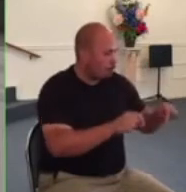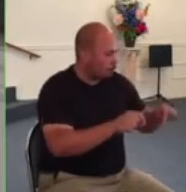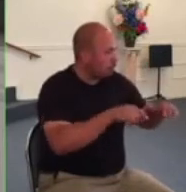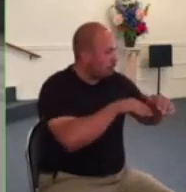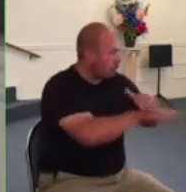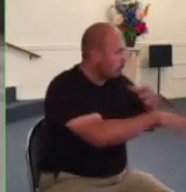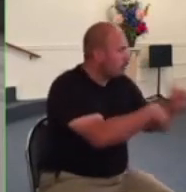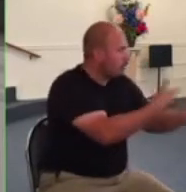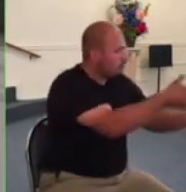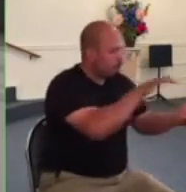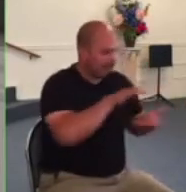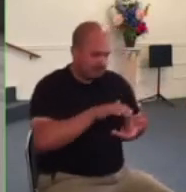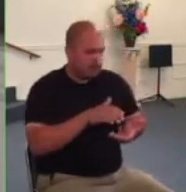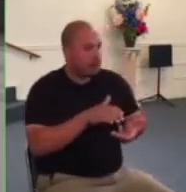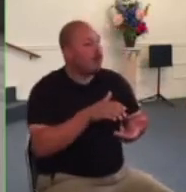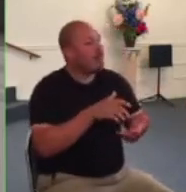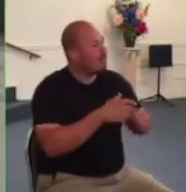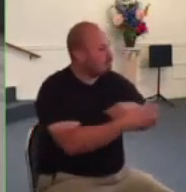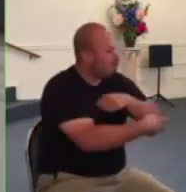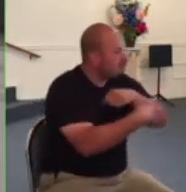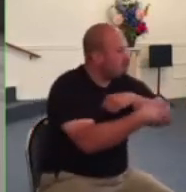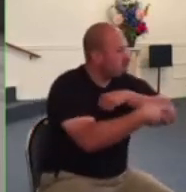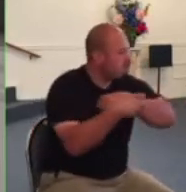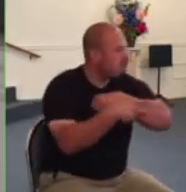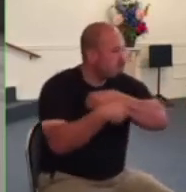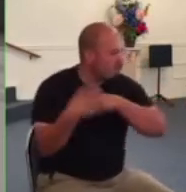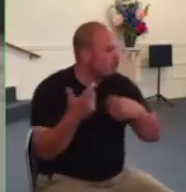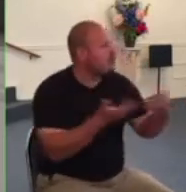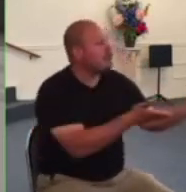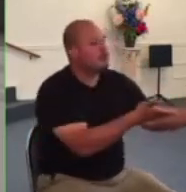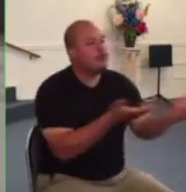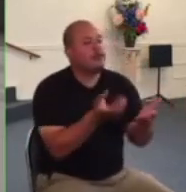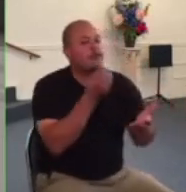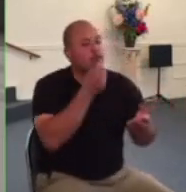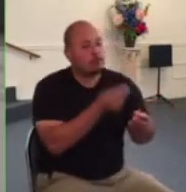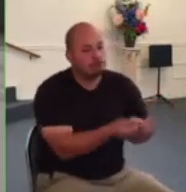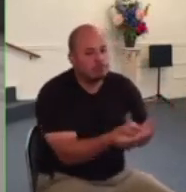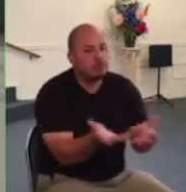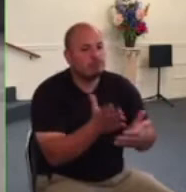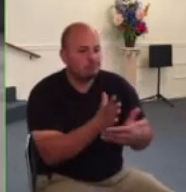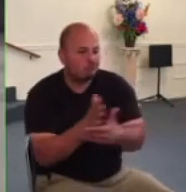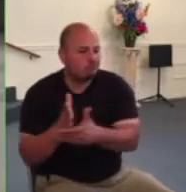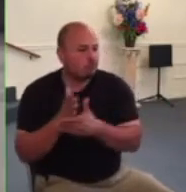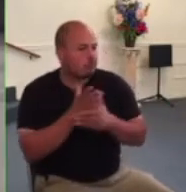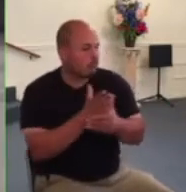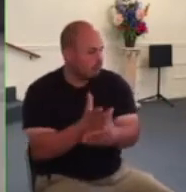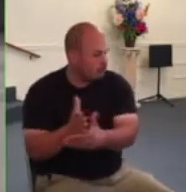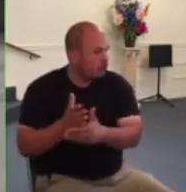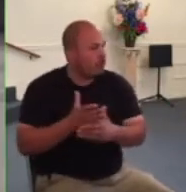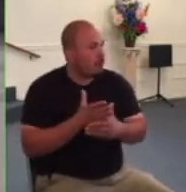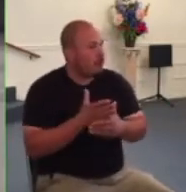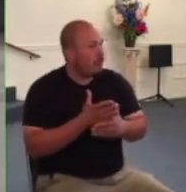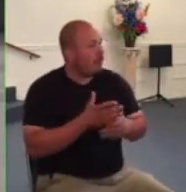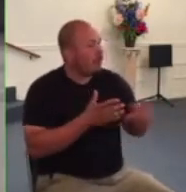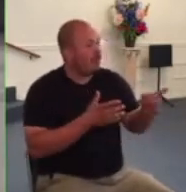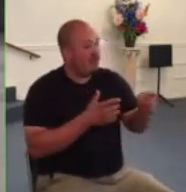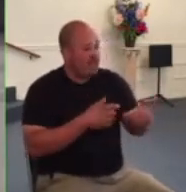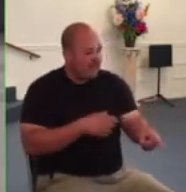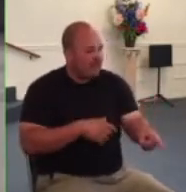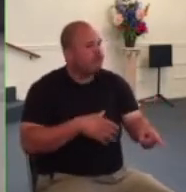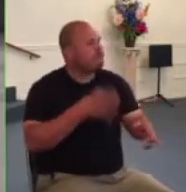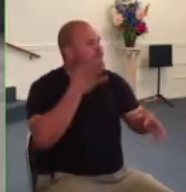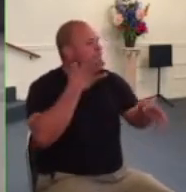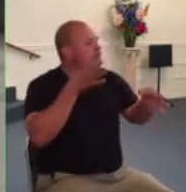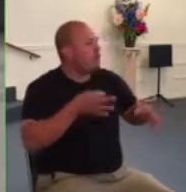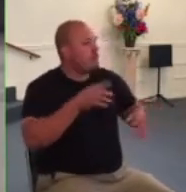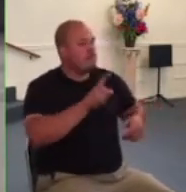they decided that they had to defy the german authorities and help any jews they could reasoning that this was one of